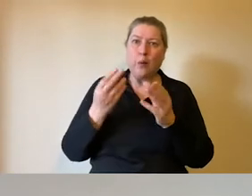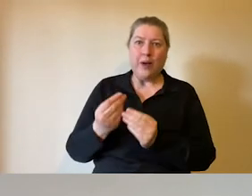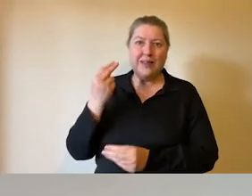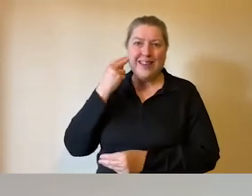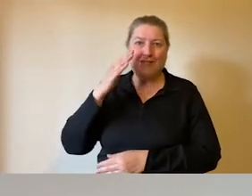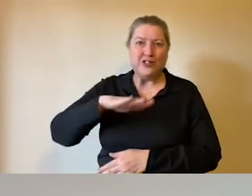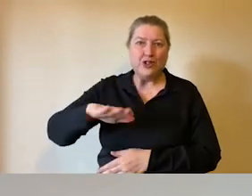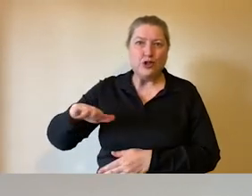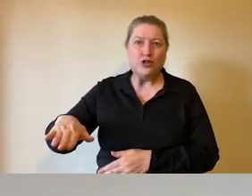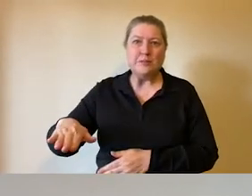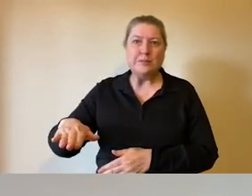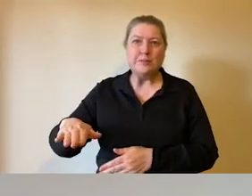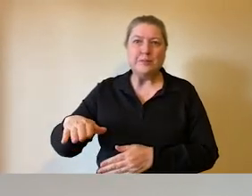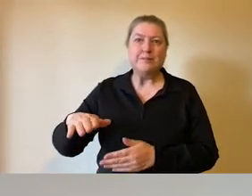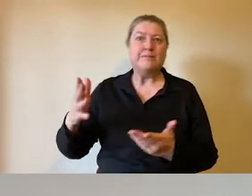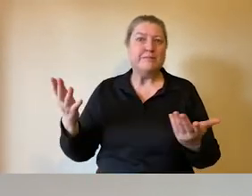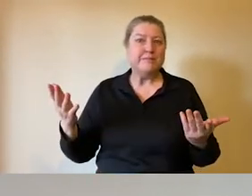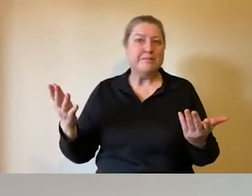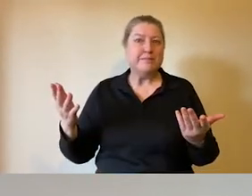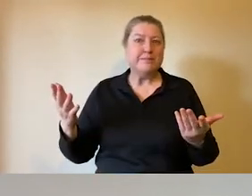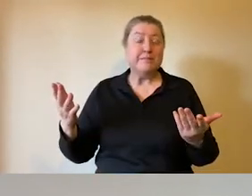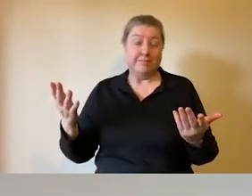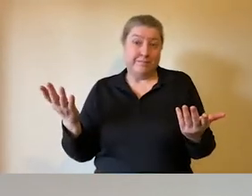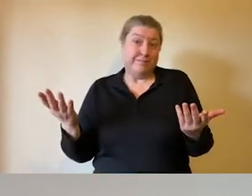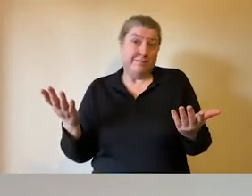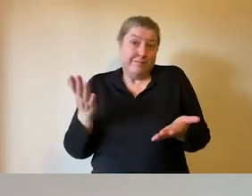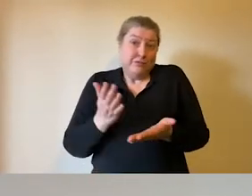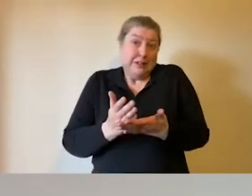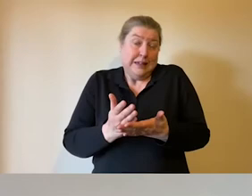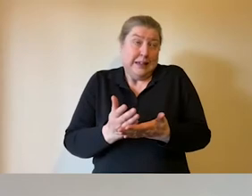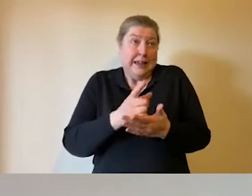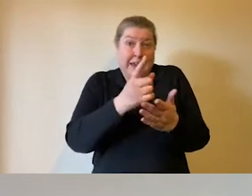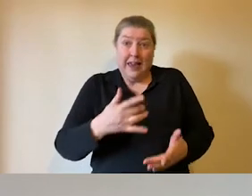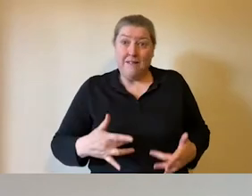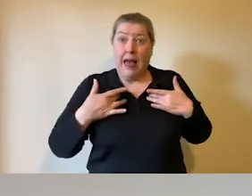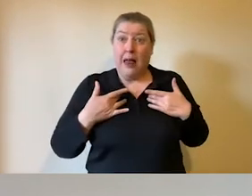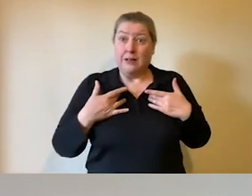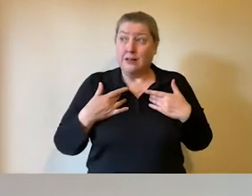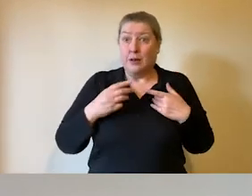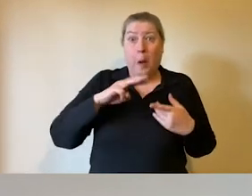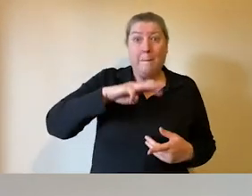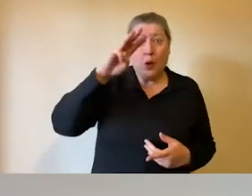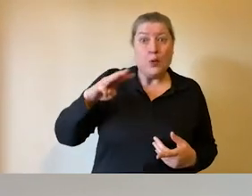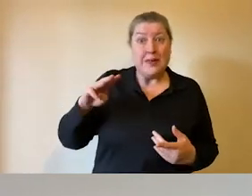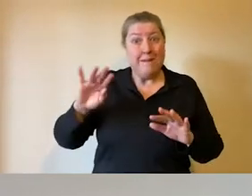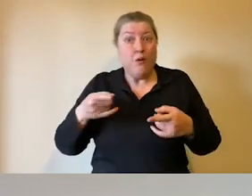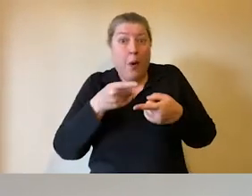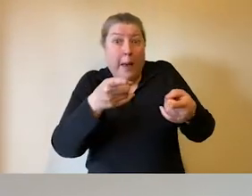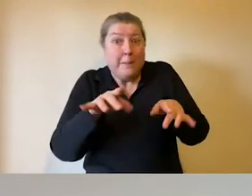in the museum. In a way it made him feel that the museum was for him as well.